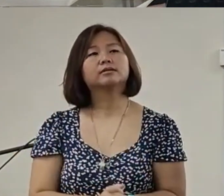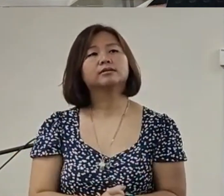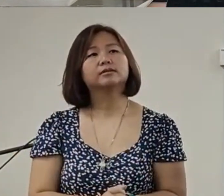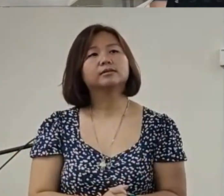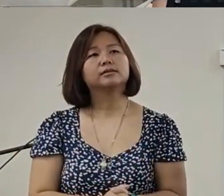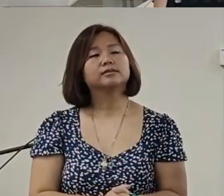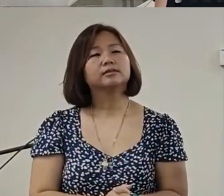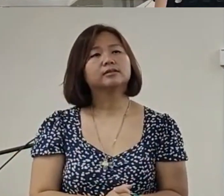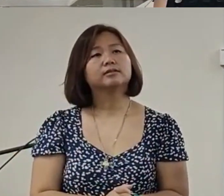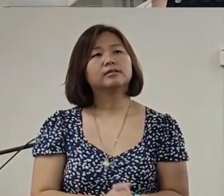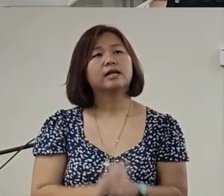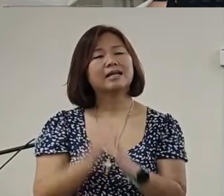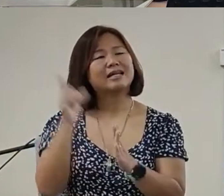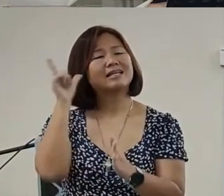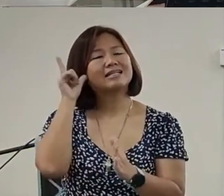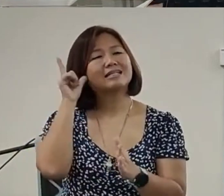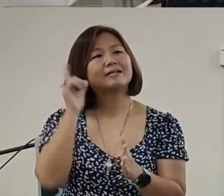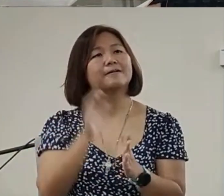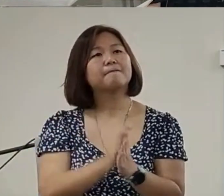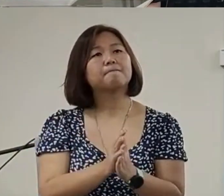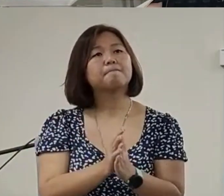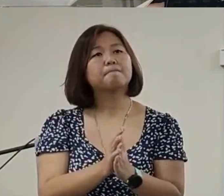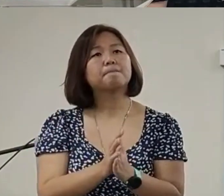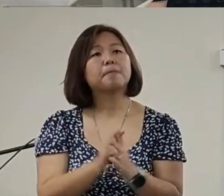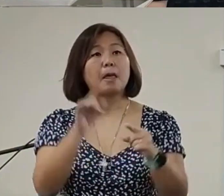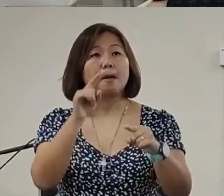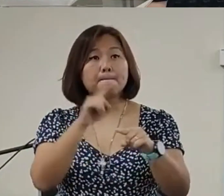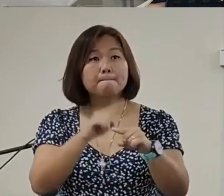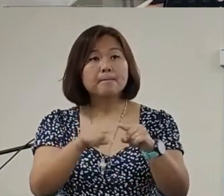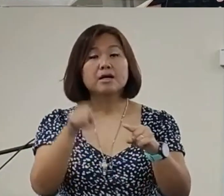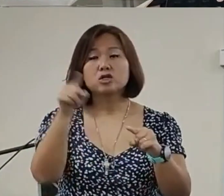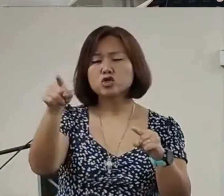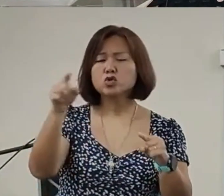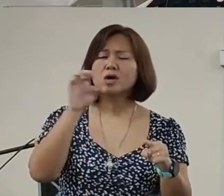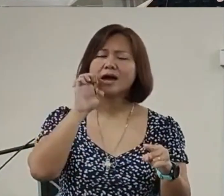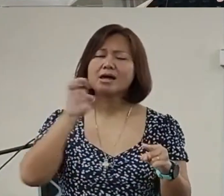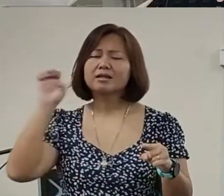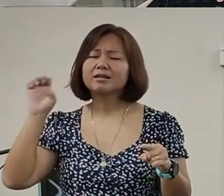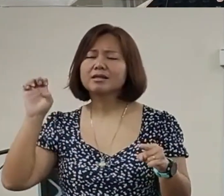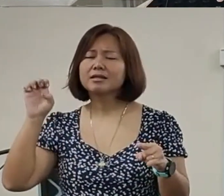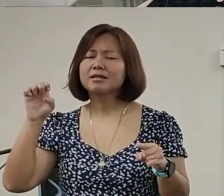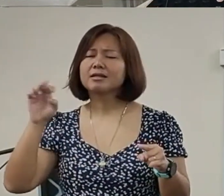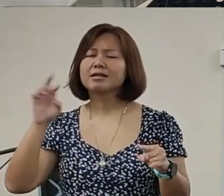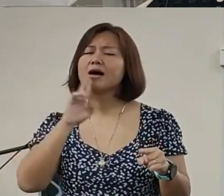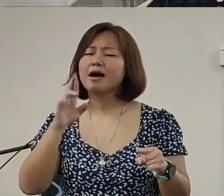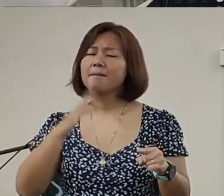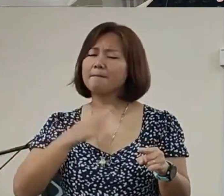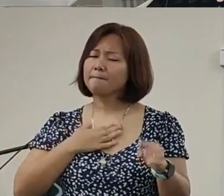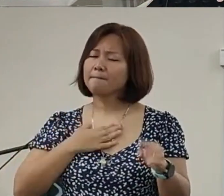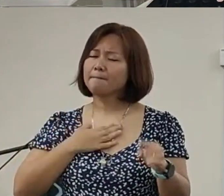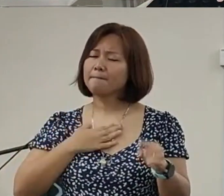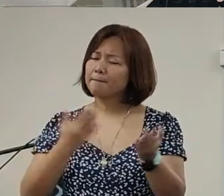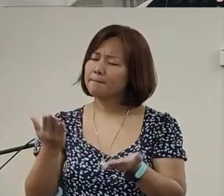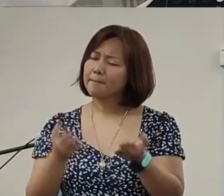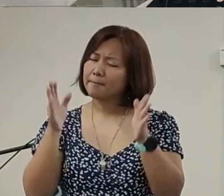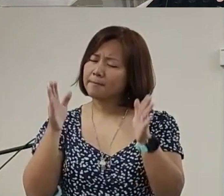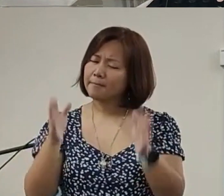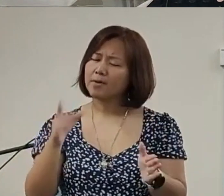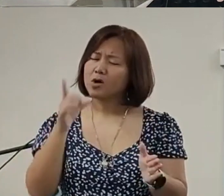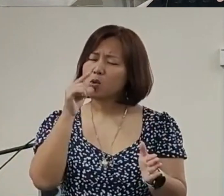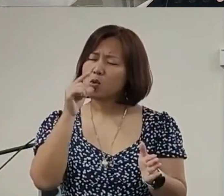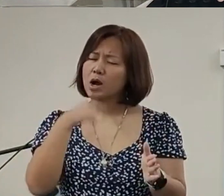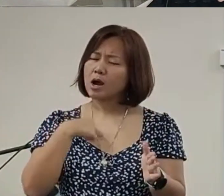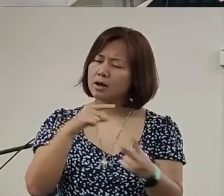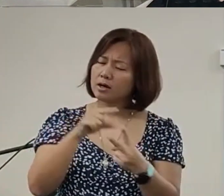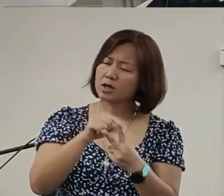listen to me pray this prayer but you Edmund are my servant whom I have